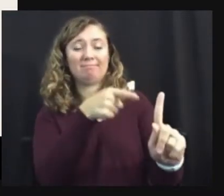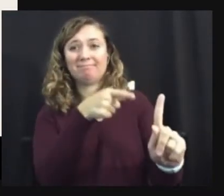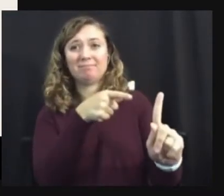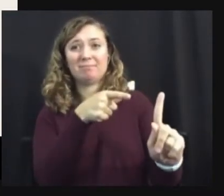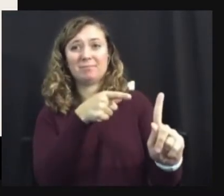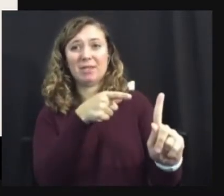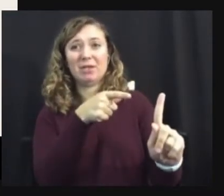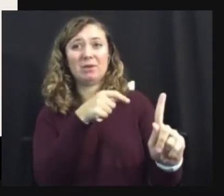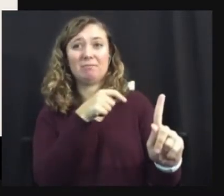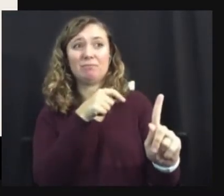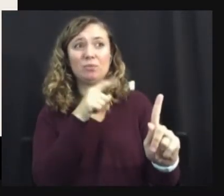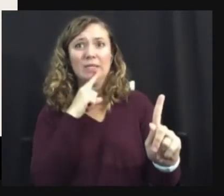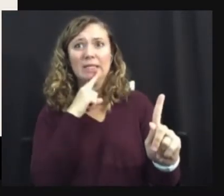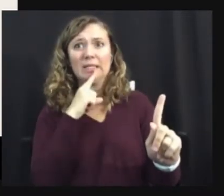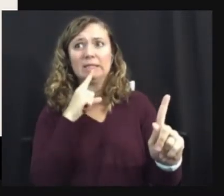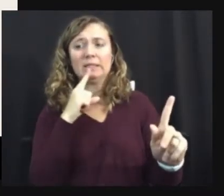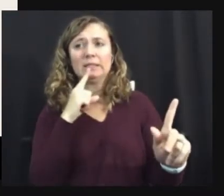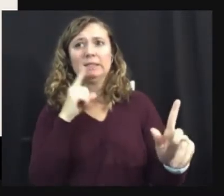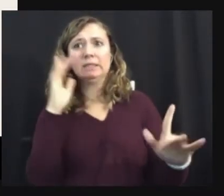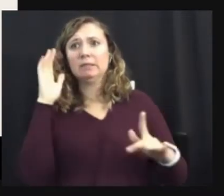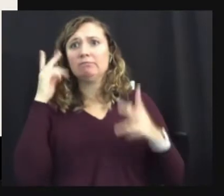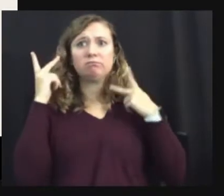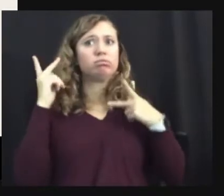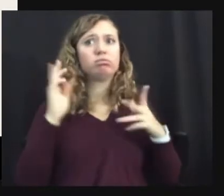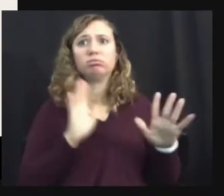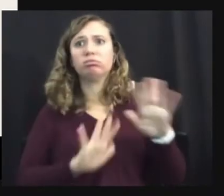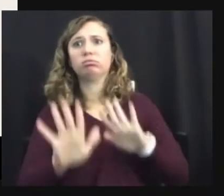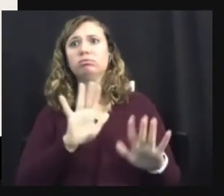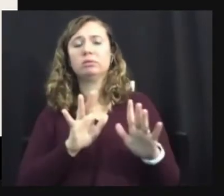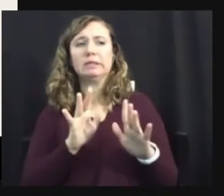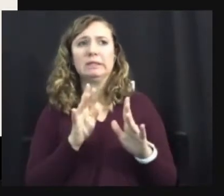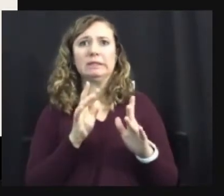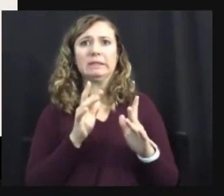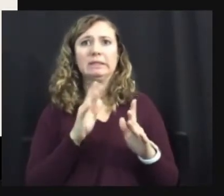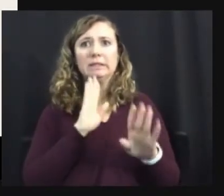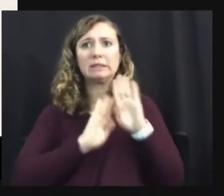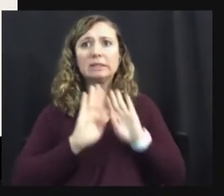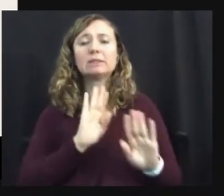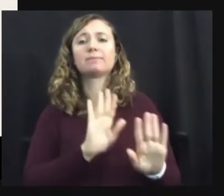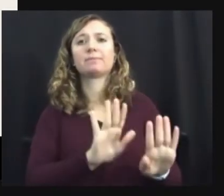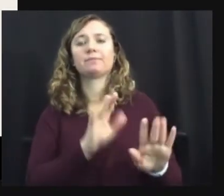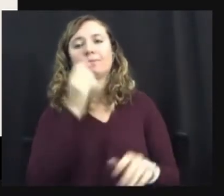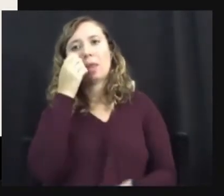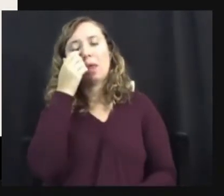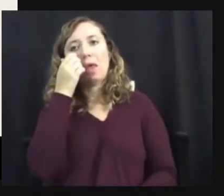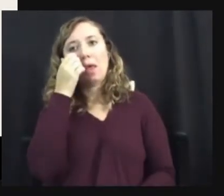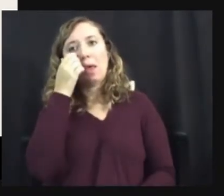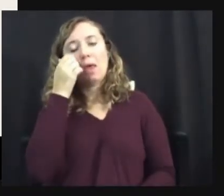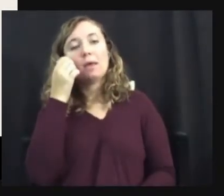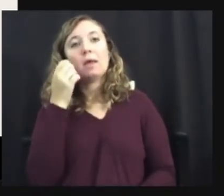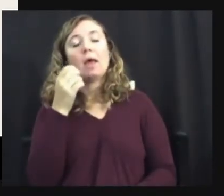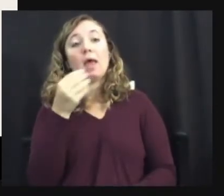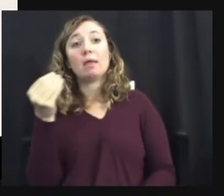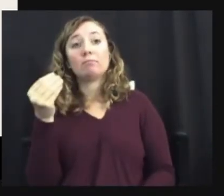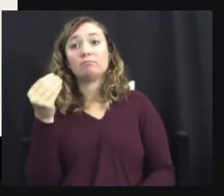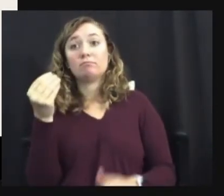the criteria kept shifting over the years, but the criteria still to this day are based on what does